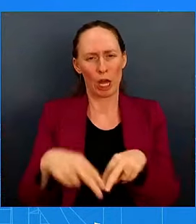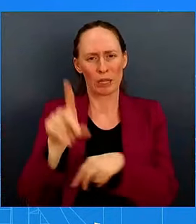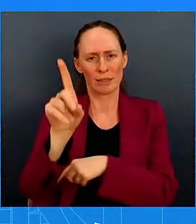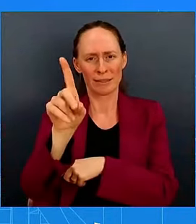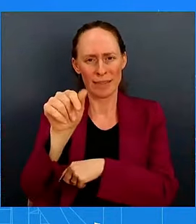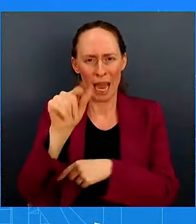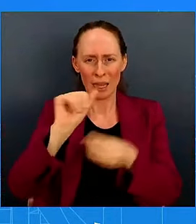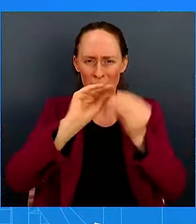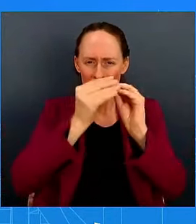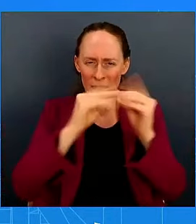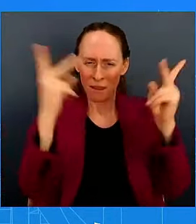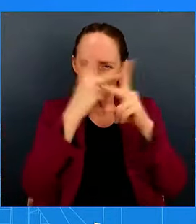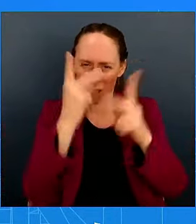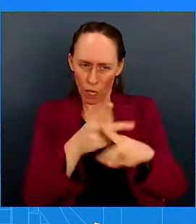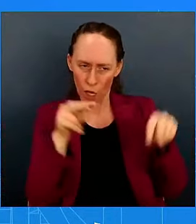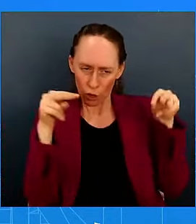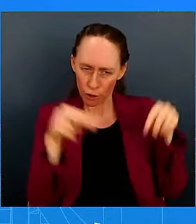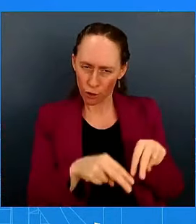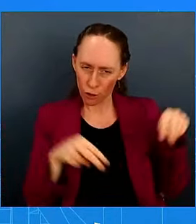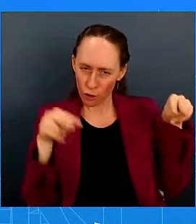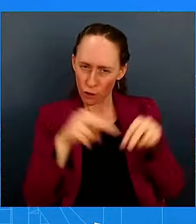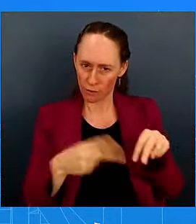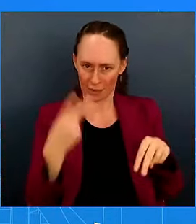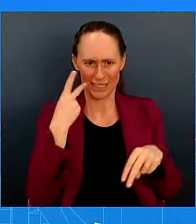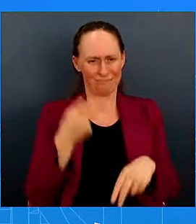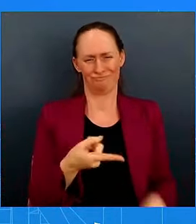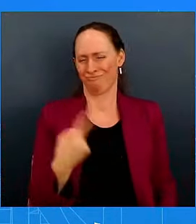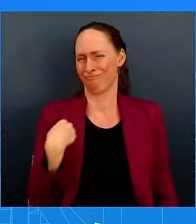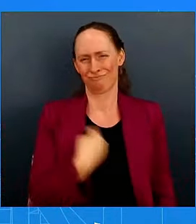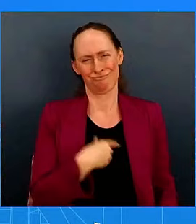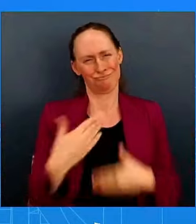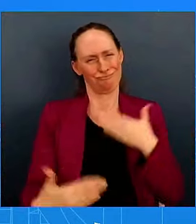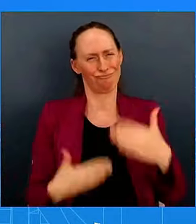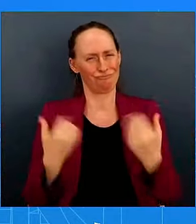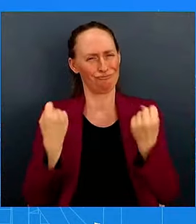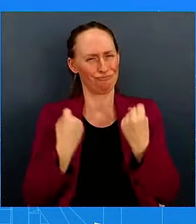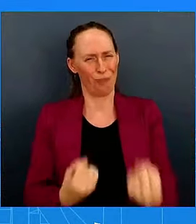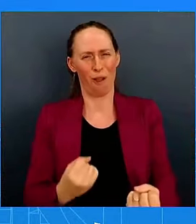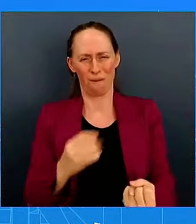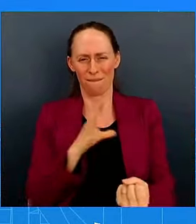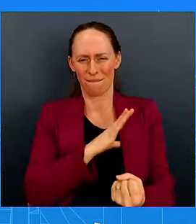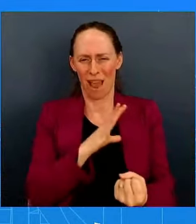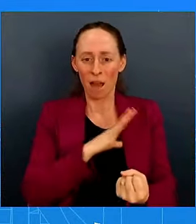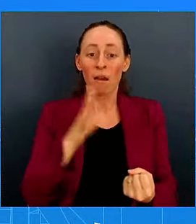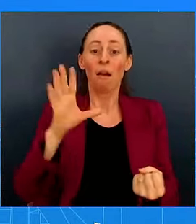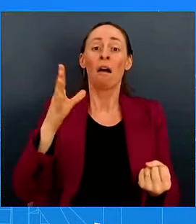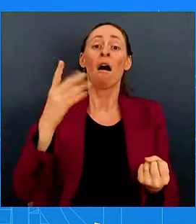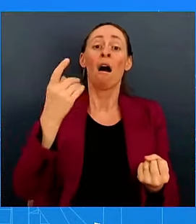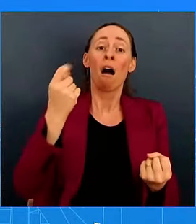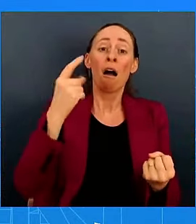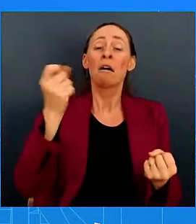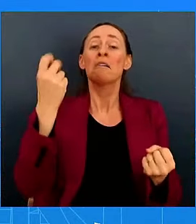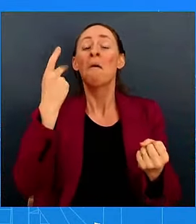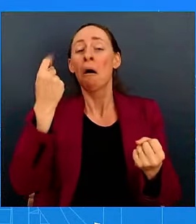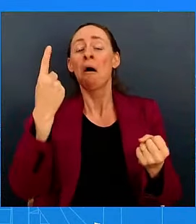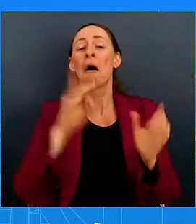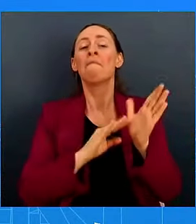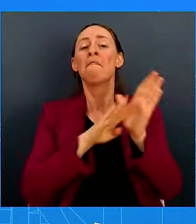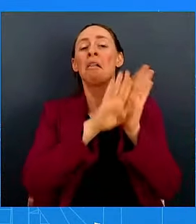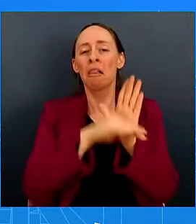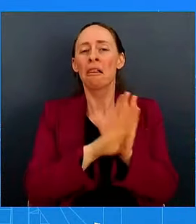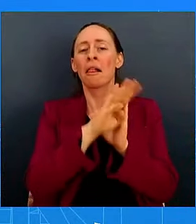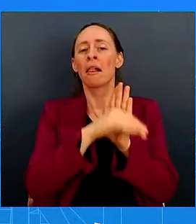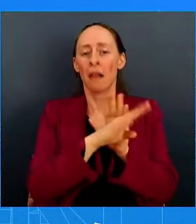a strong economy. The stock market is up more than 40 percent under this administration, but that is not our economy.